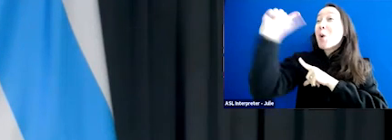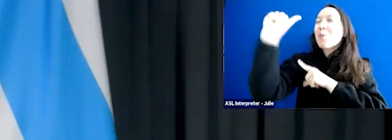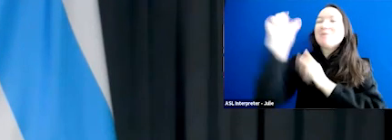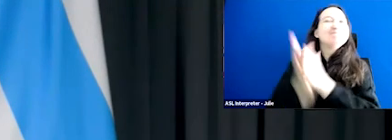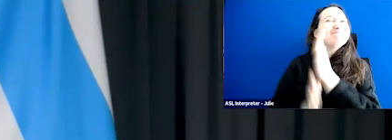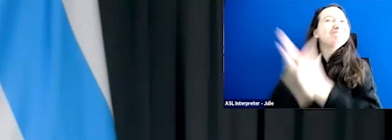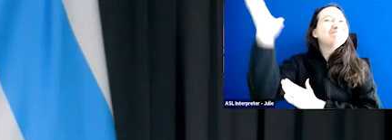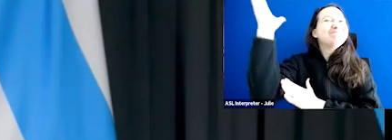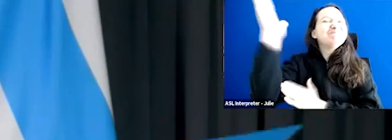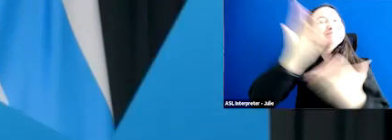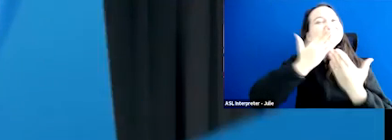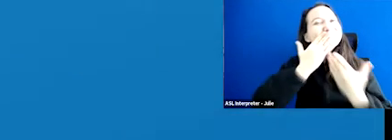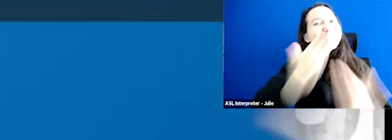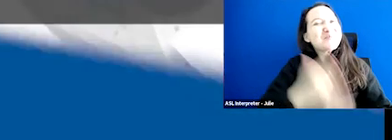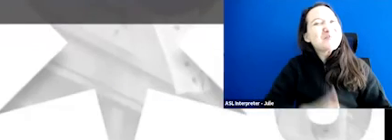thrive. Thank you.